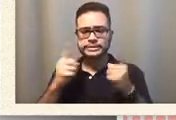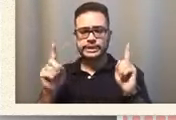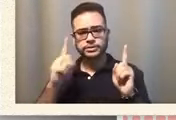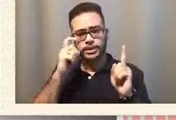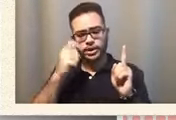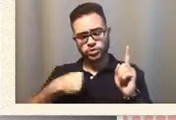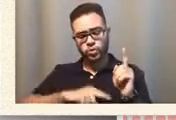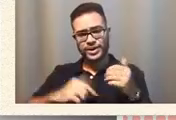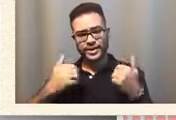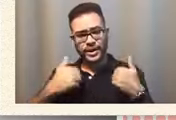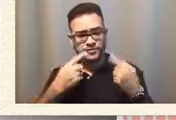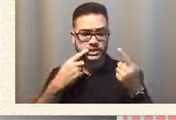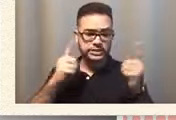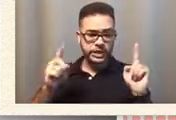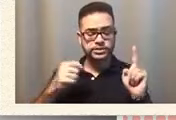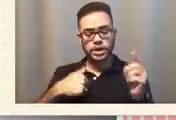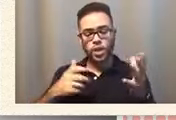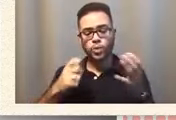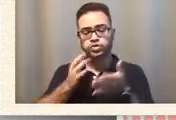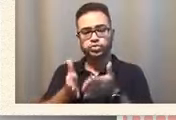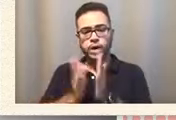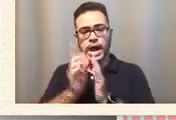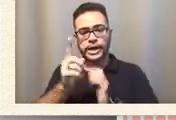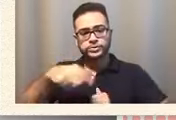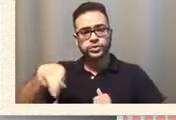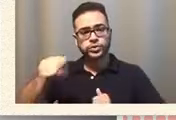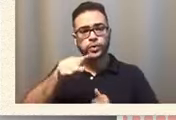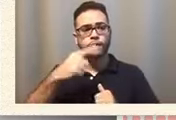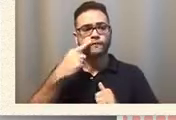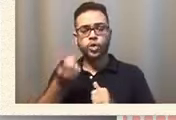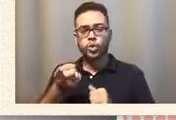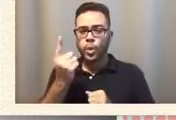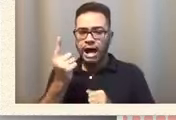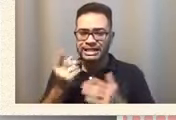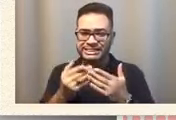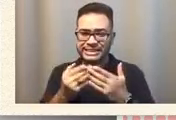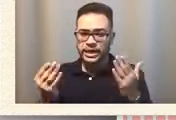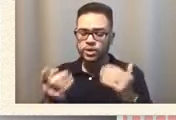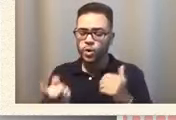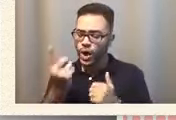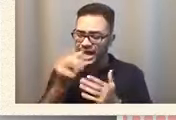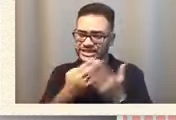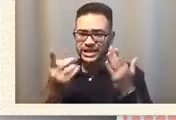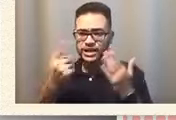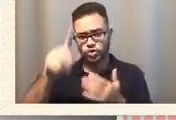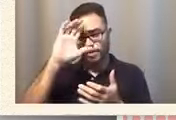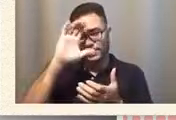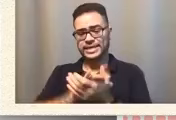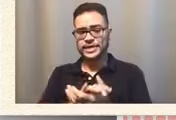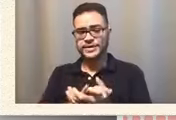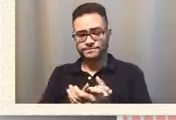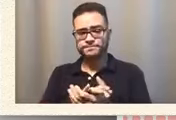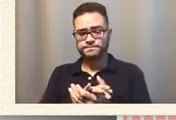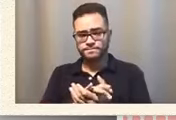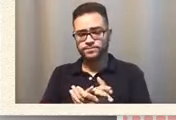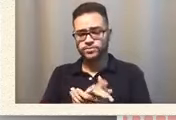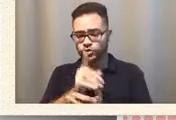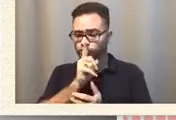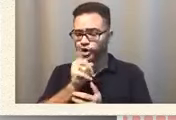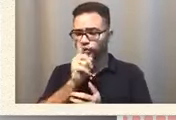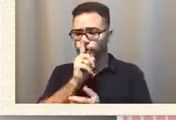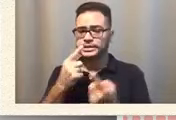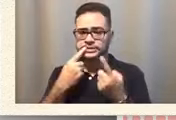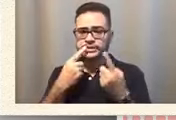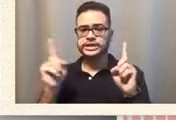and i want to ask you guys for one thing that you believe was very successful for you